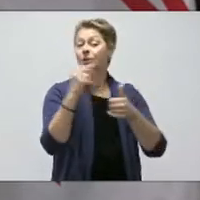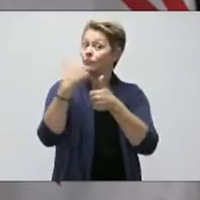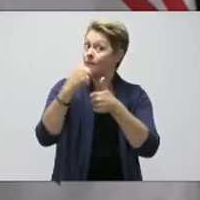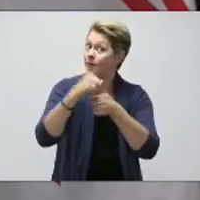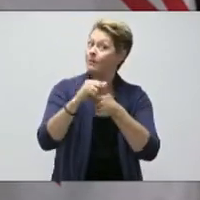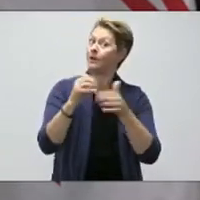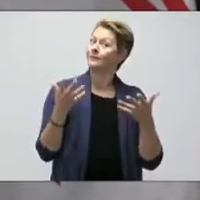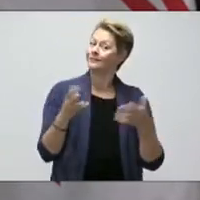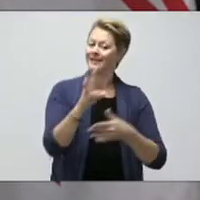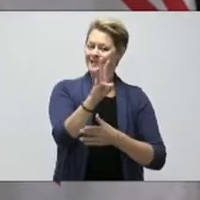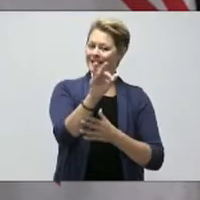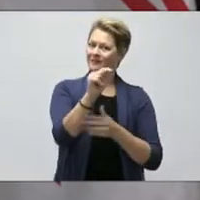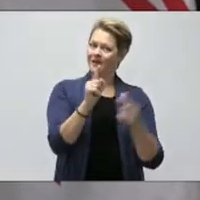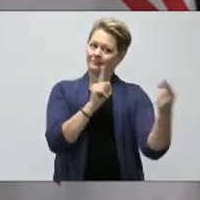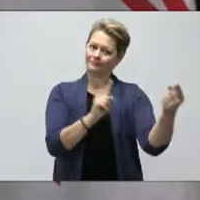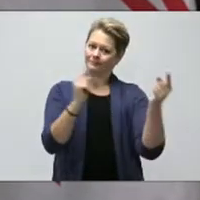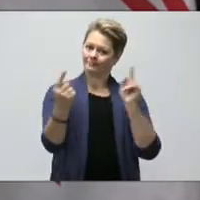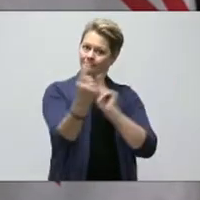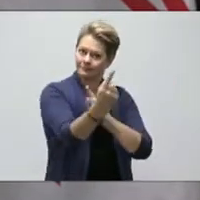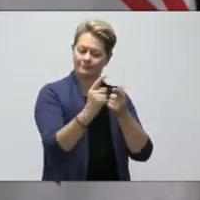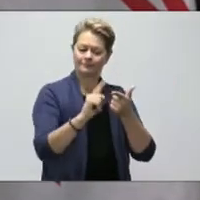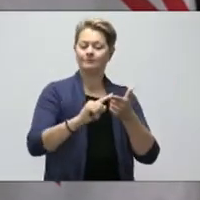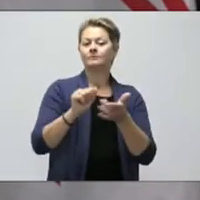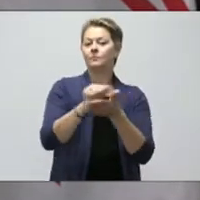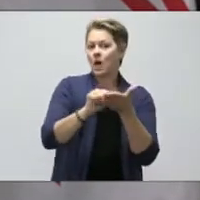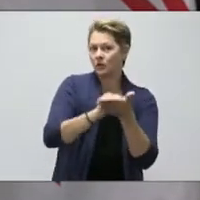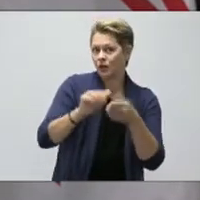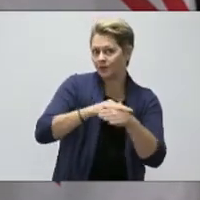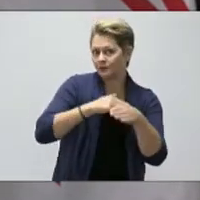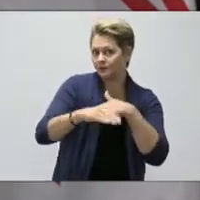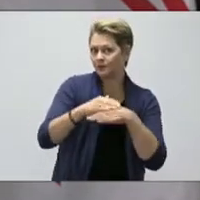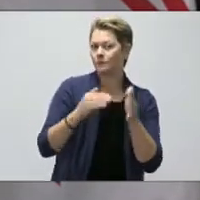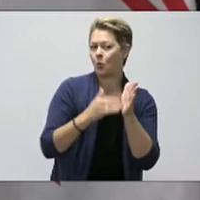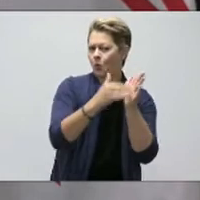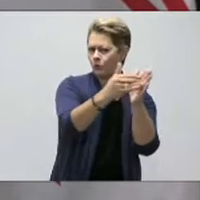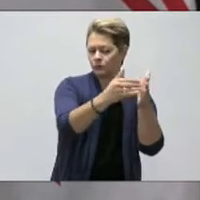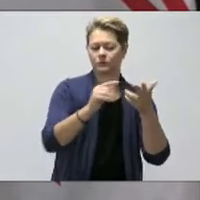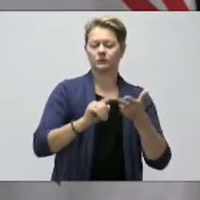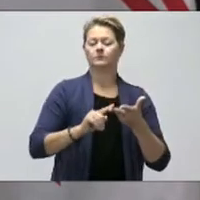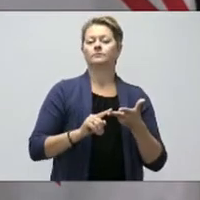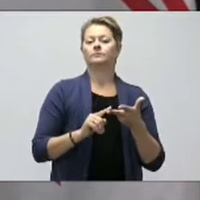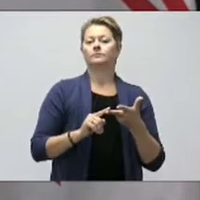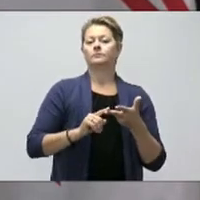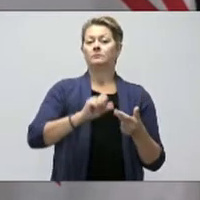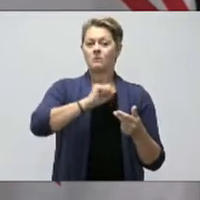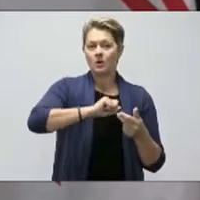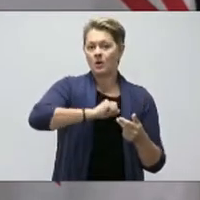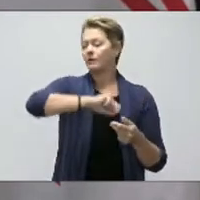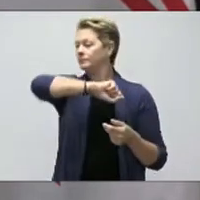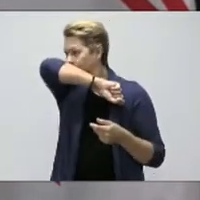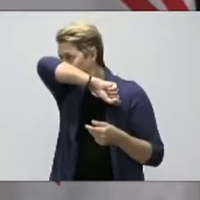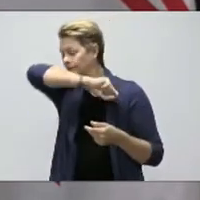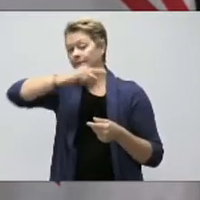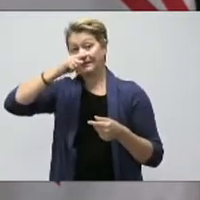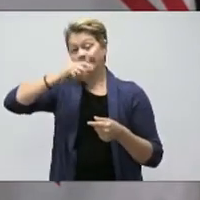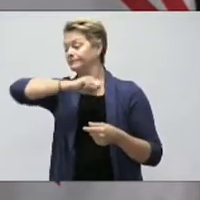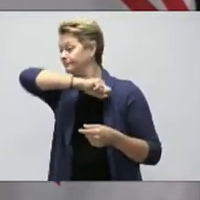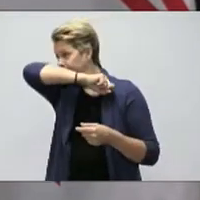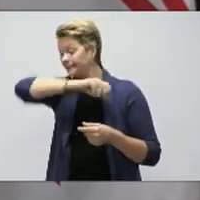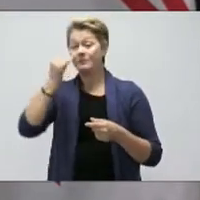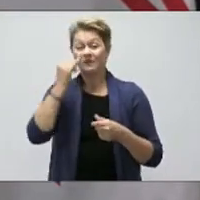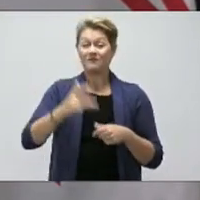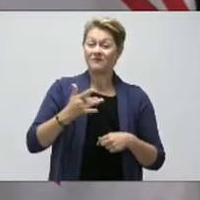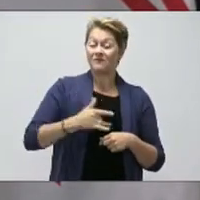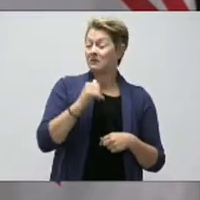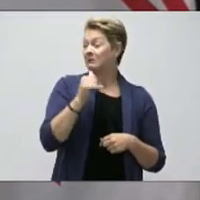physical distancing, wash your hands frequently and well, practice good cough and sneeze etiquette, and stay home if you